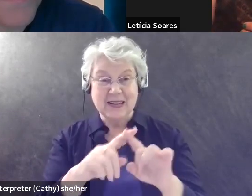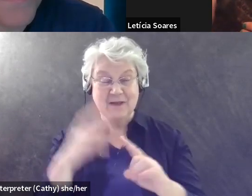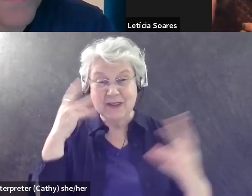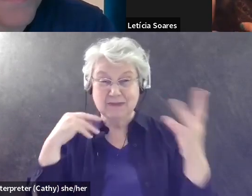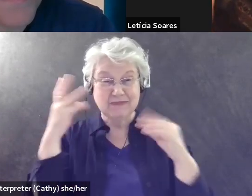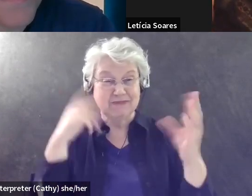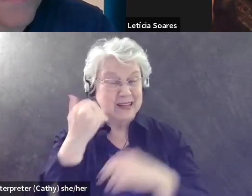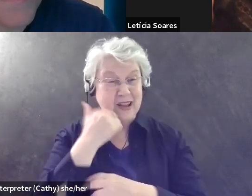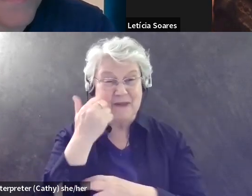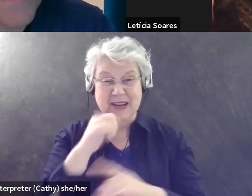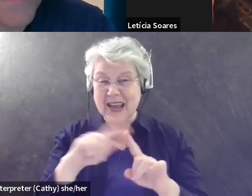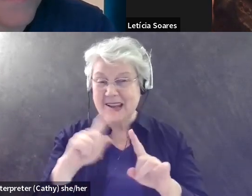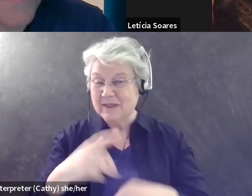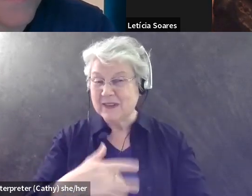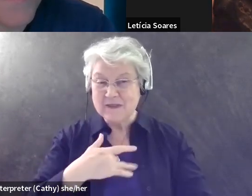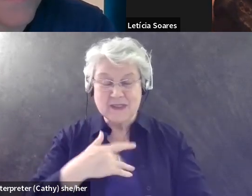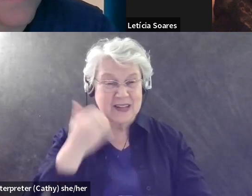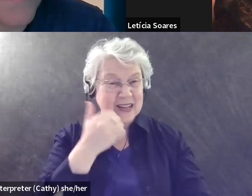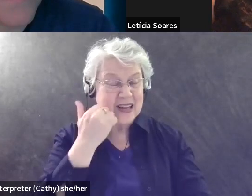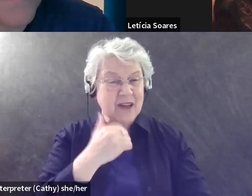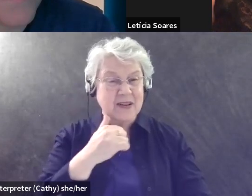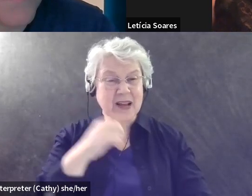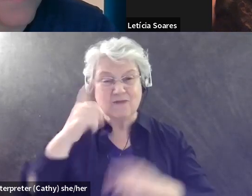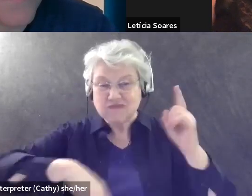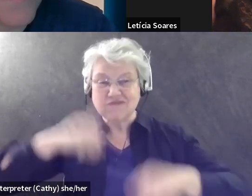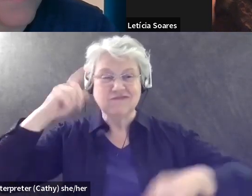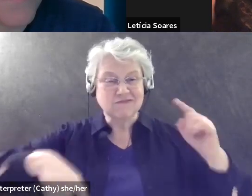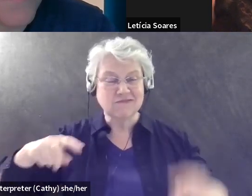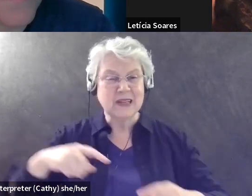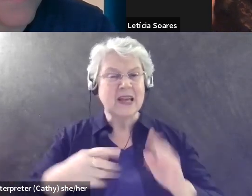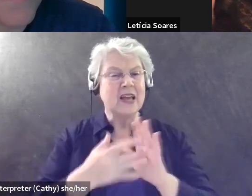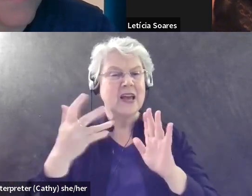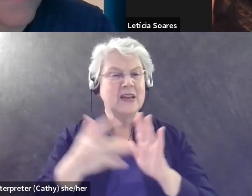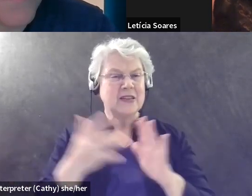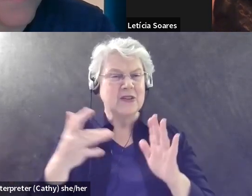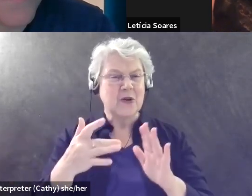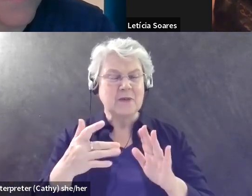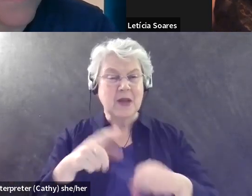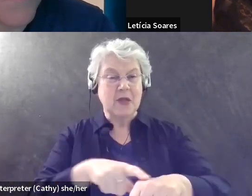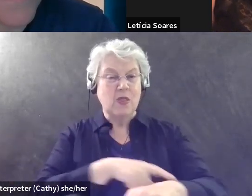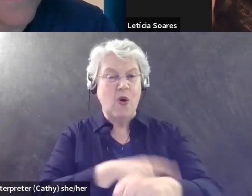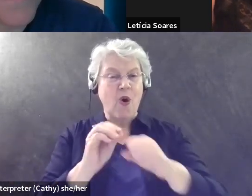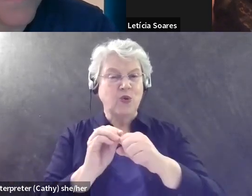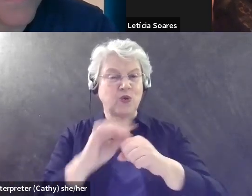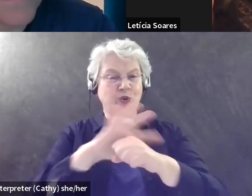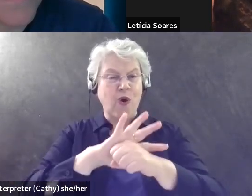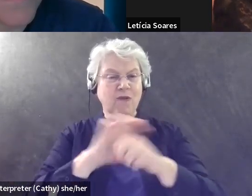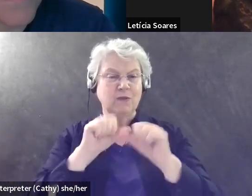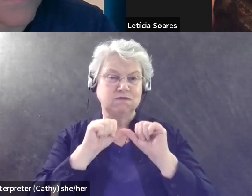I had bad flares of long COVID in which I had a lot of